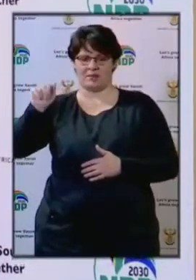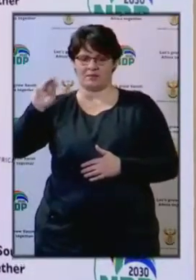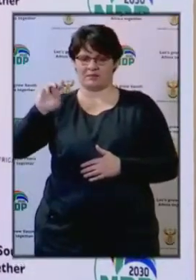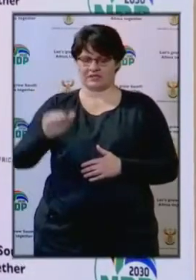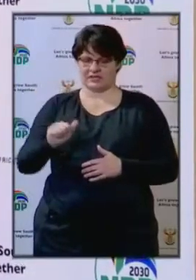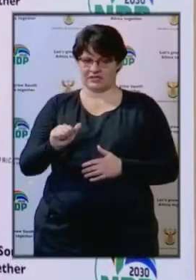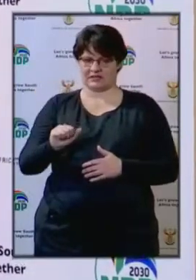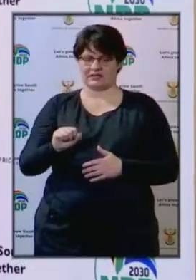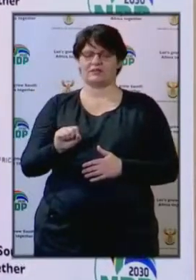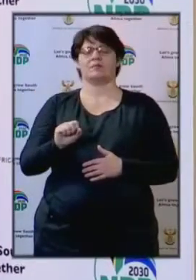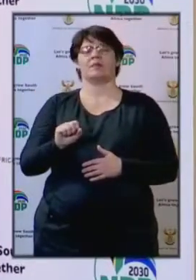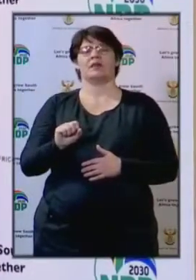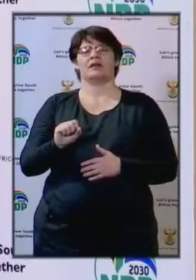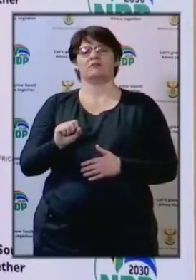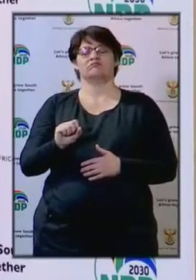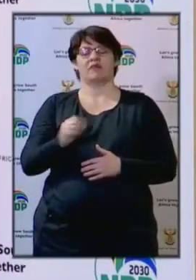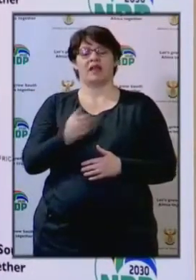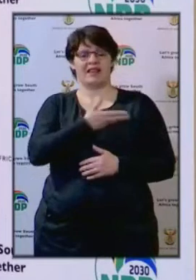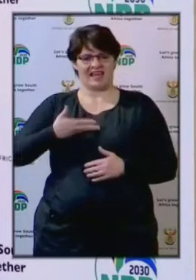Good evening, ladies and gentlemen.